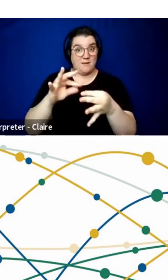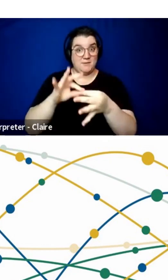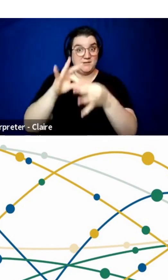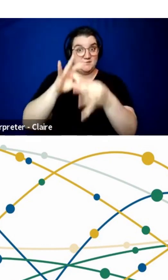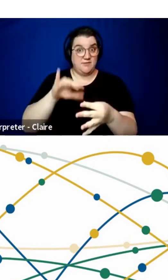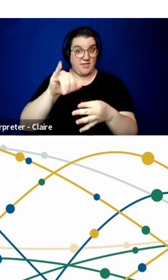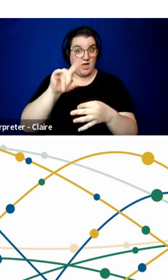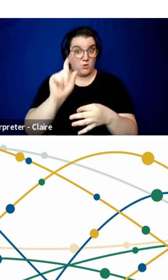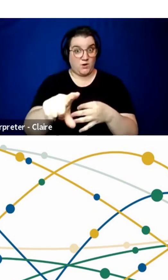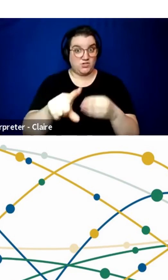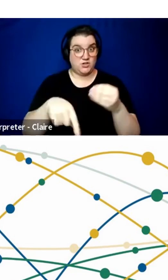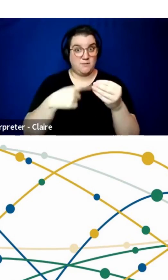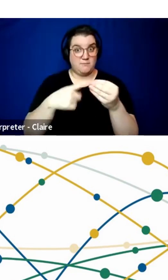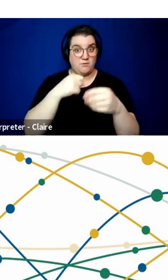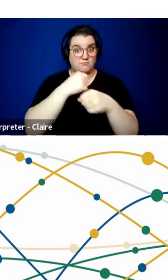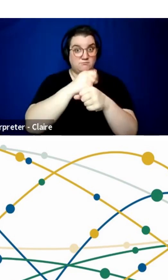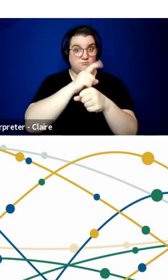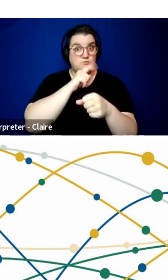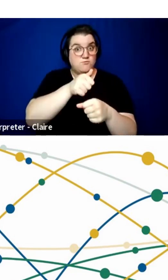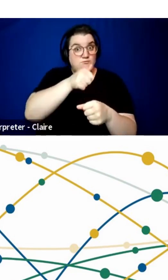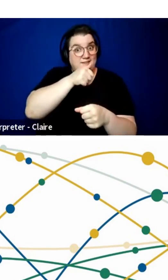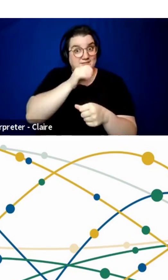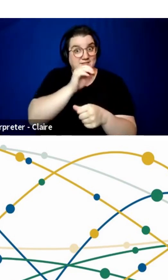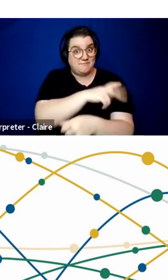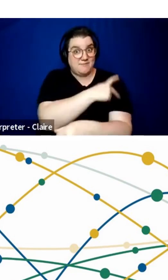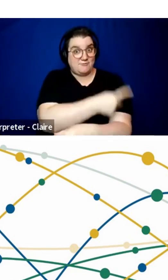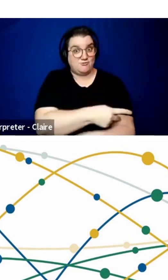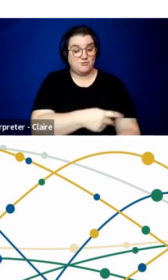How about ensuring the privacy of patients?